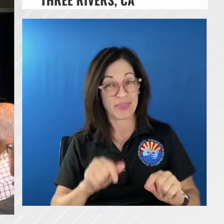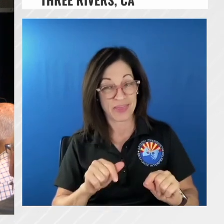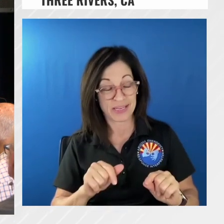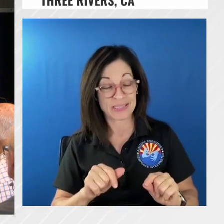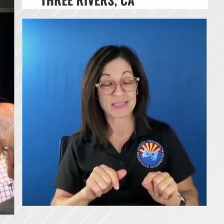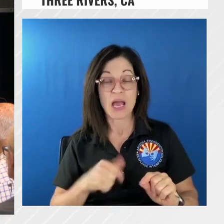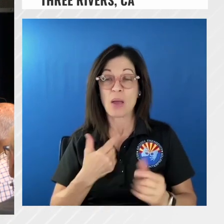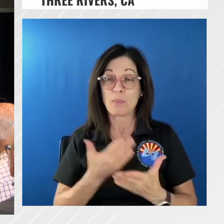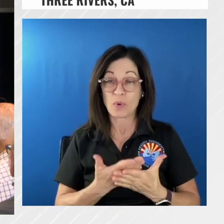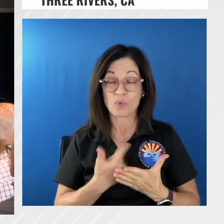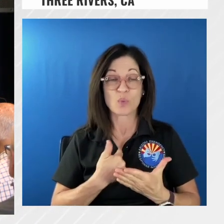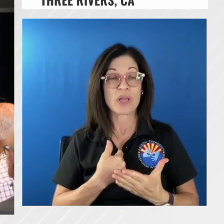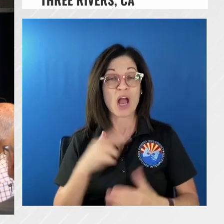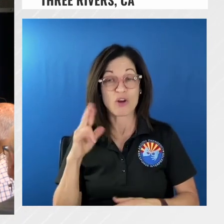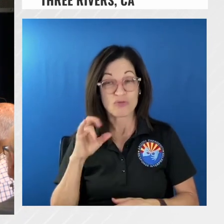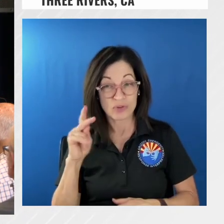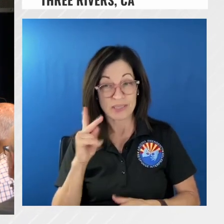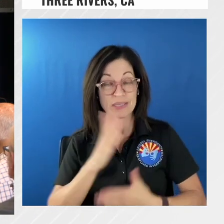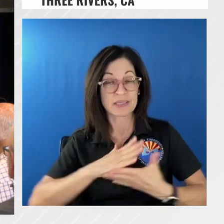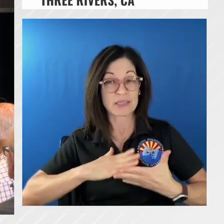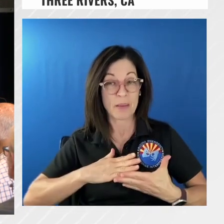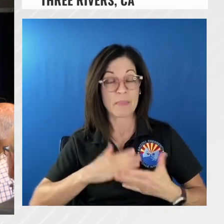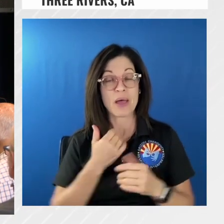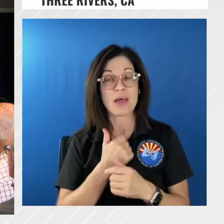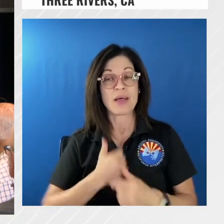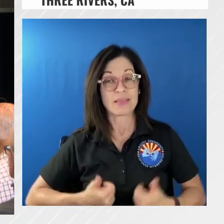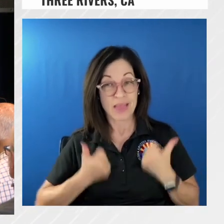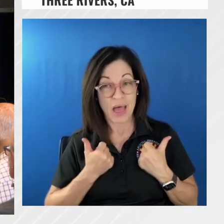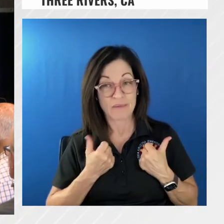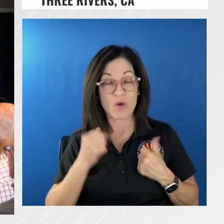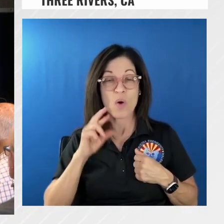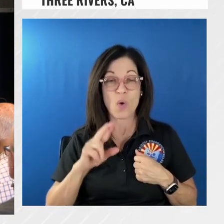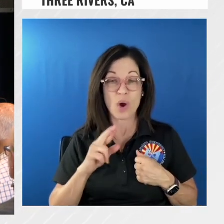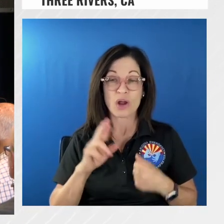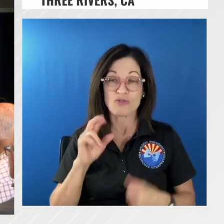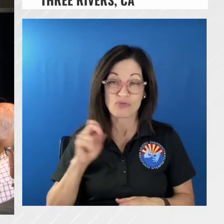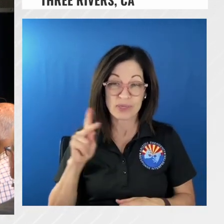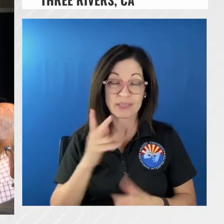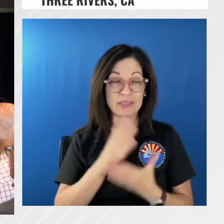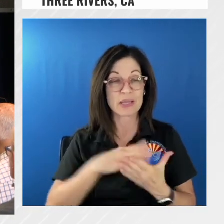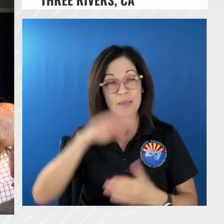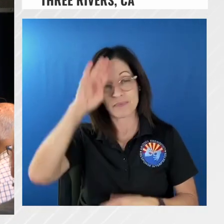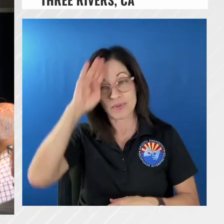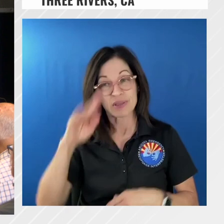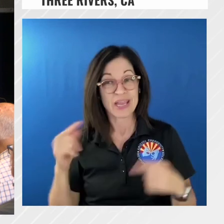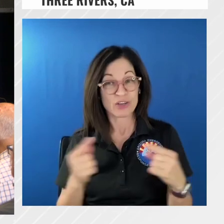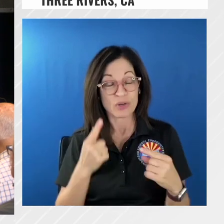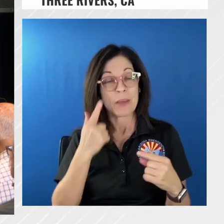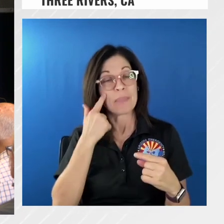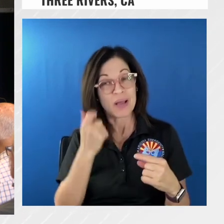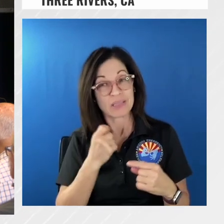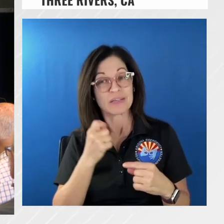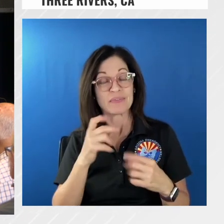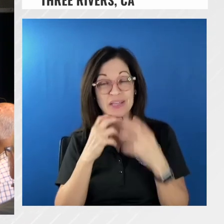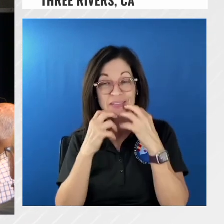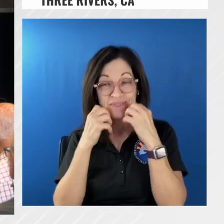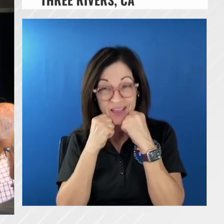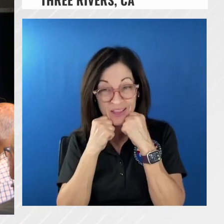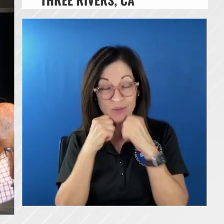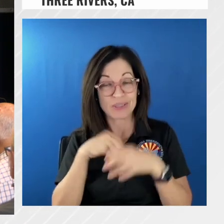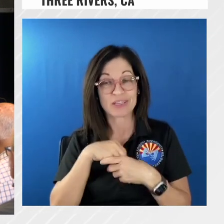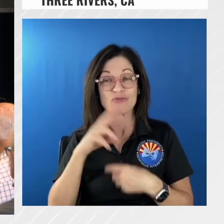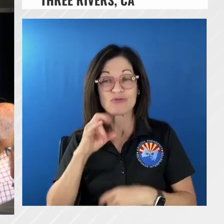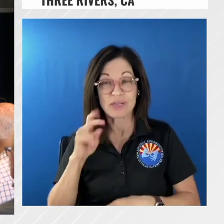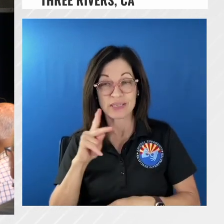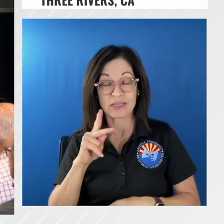or risking um firefighter injuries to go after this fire because of the values at risk which that includes our number one my number one priority